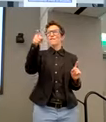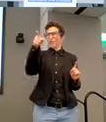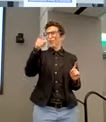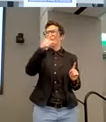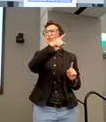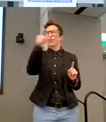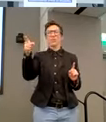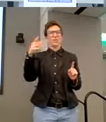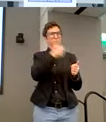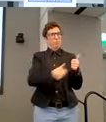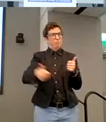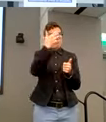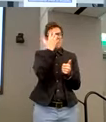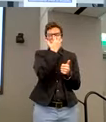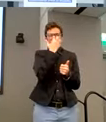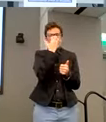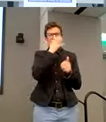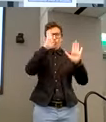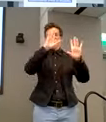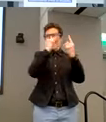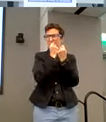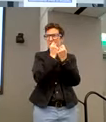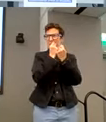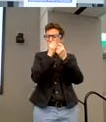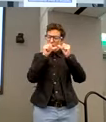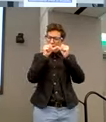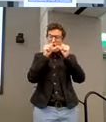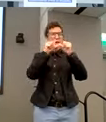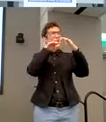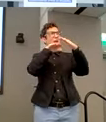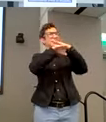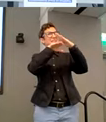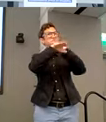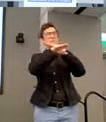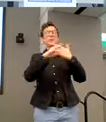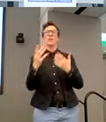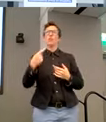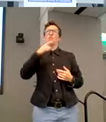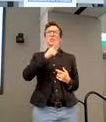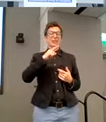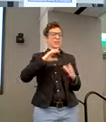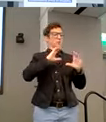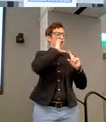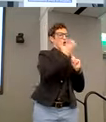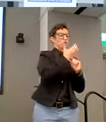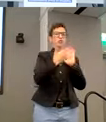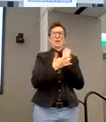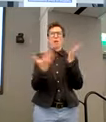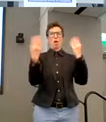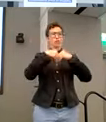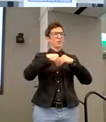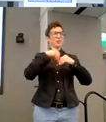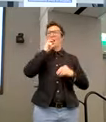Manser, who gave me this information and their incredible team, that accessibility takes culture and technology. It's not just